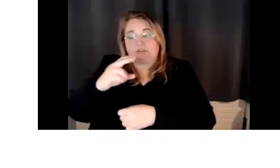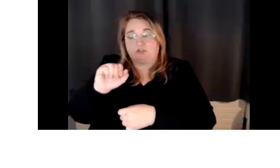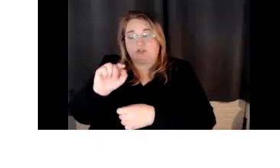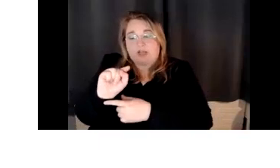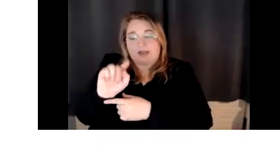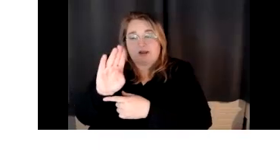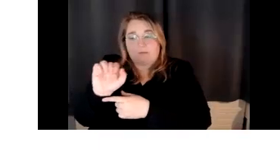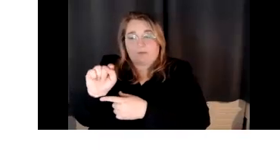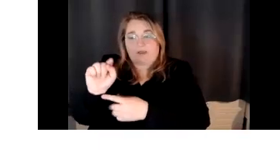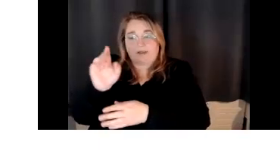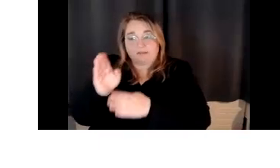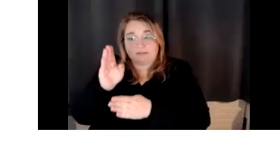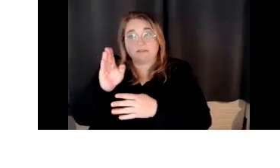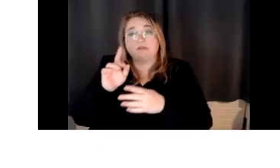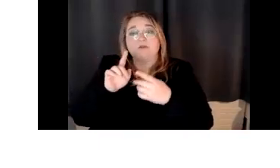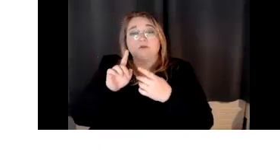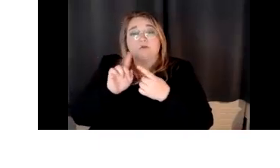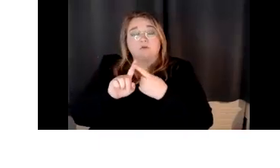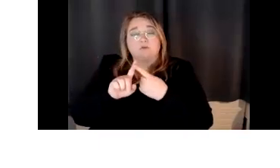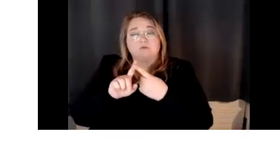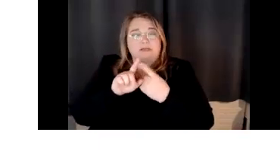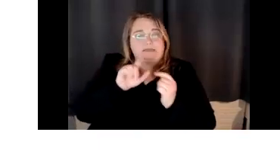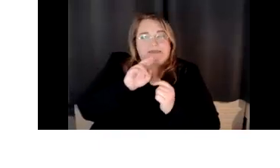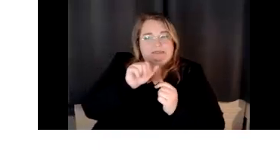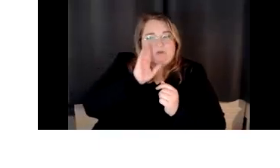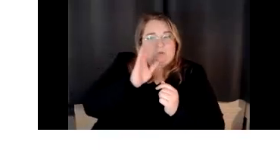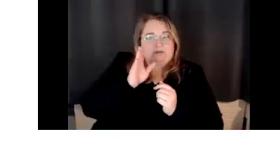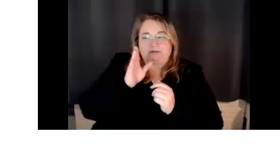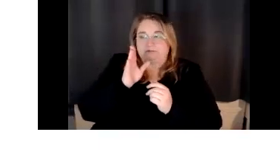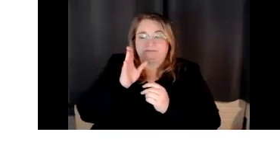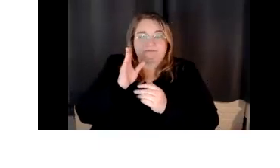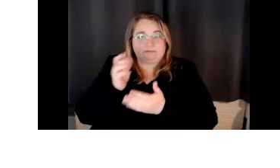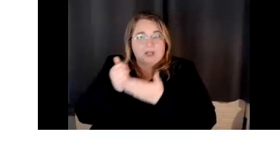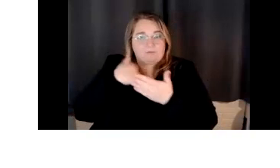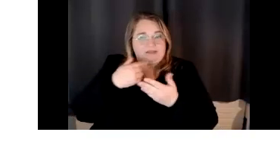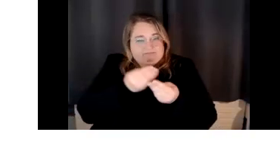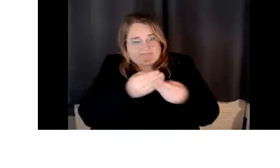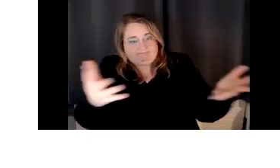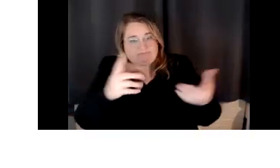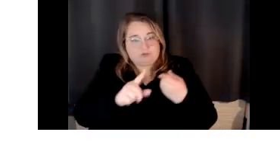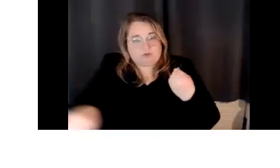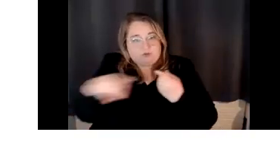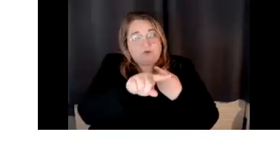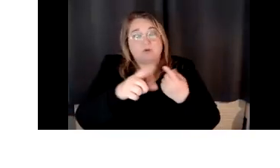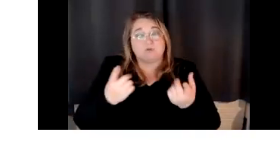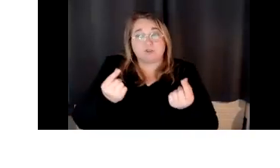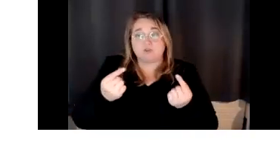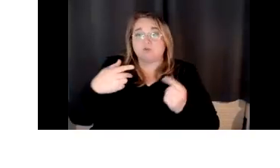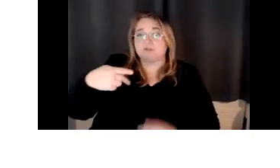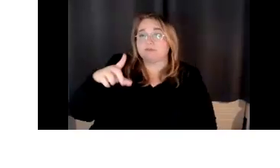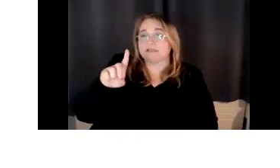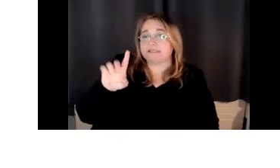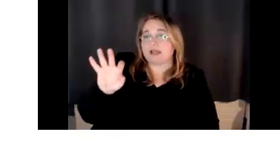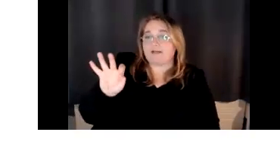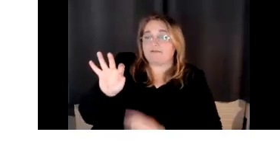this, to get it to you, but it's a PDF. So what you do is you select the PDFs and then those PDFs,